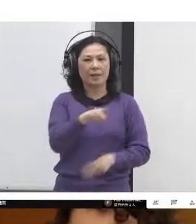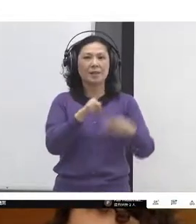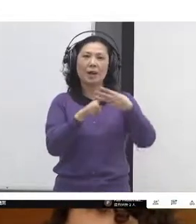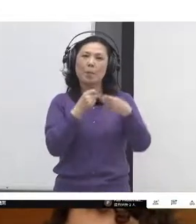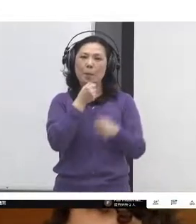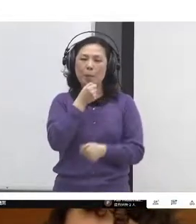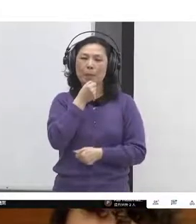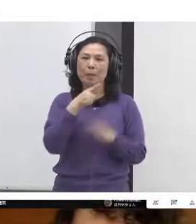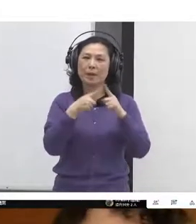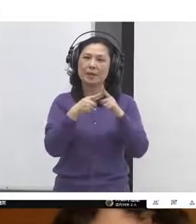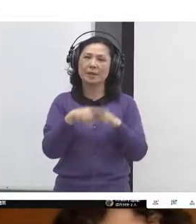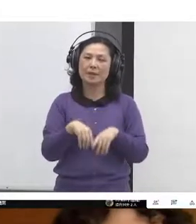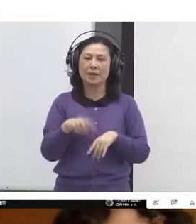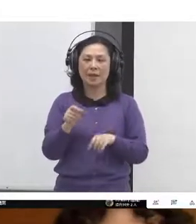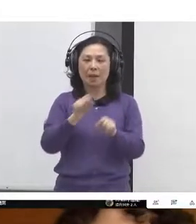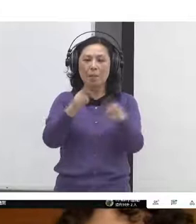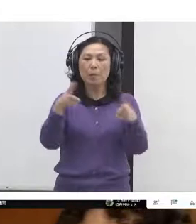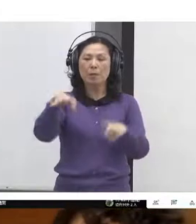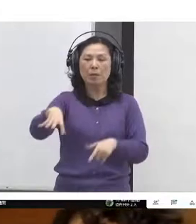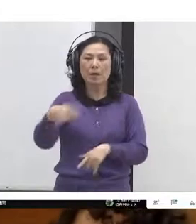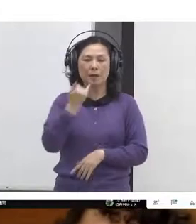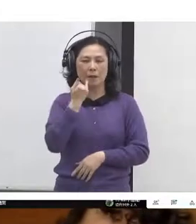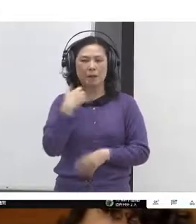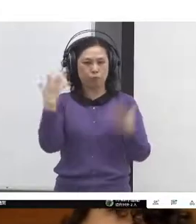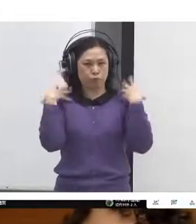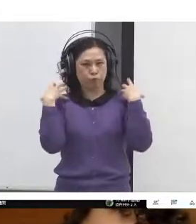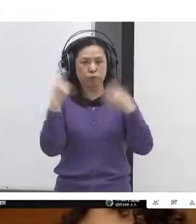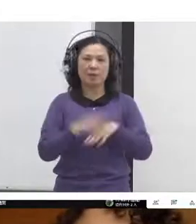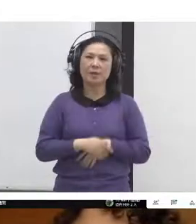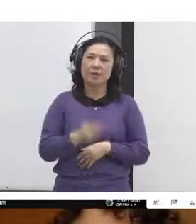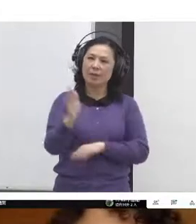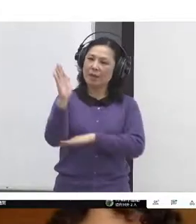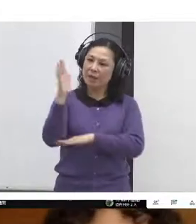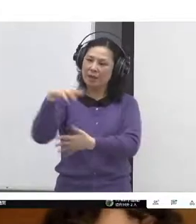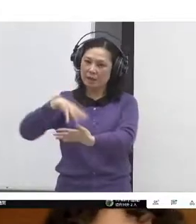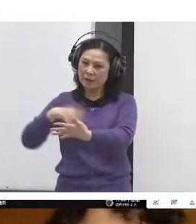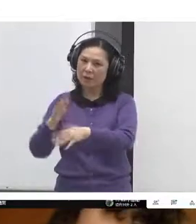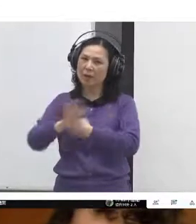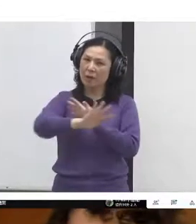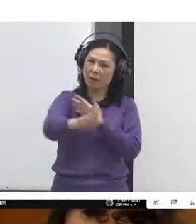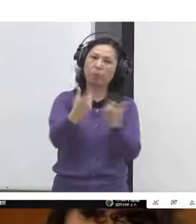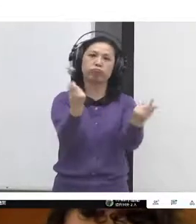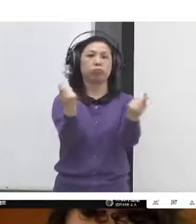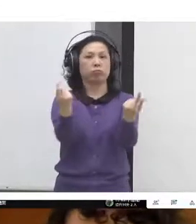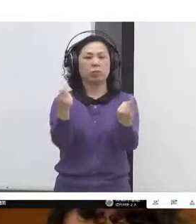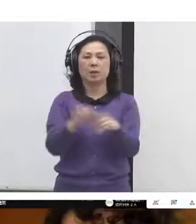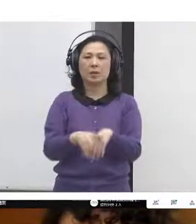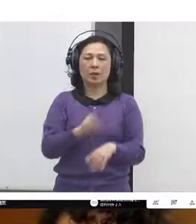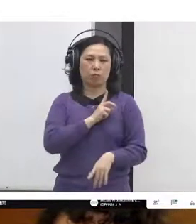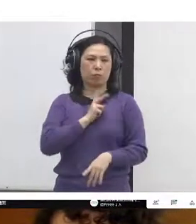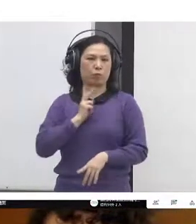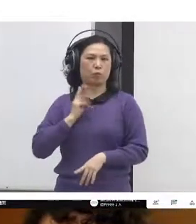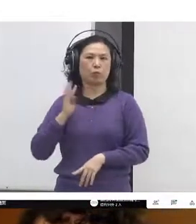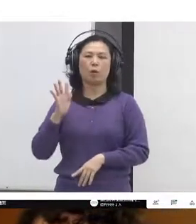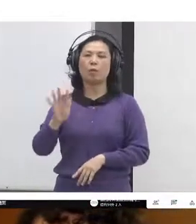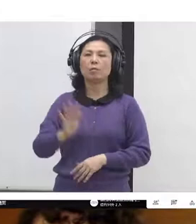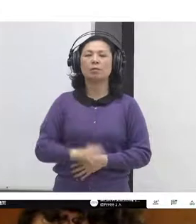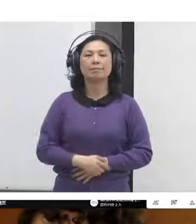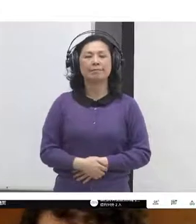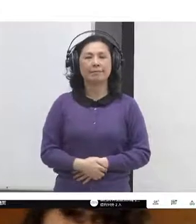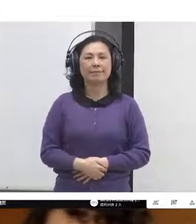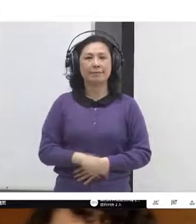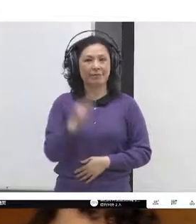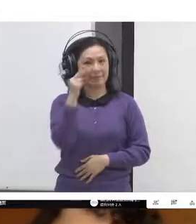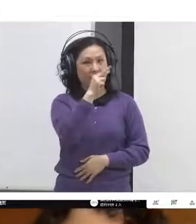at the population and at the government. So I'm just showing you a little bit about how Extinction Rebellion is set up in the simplest